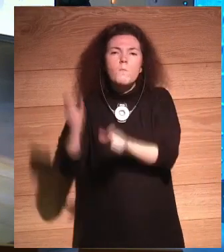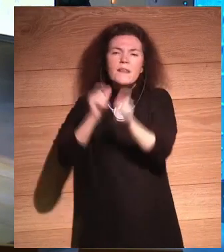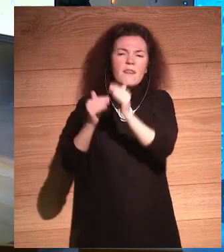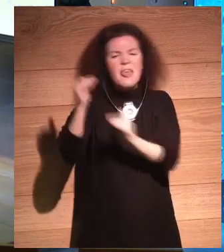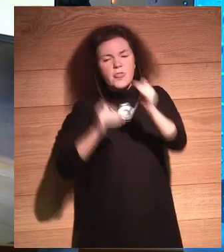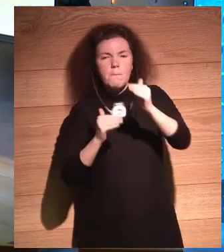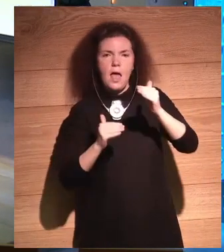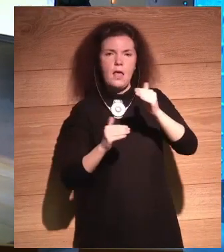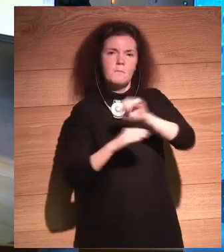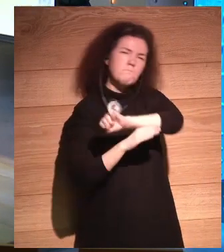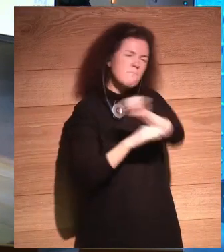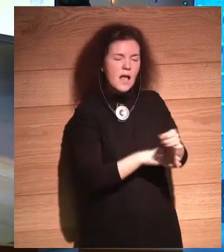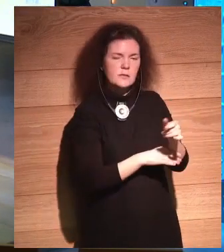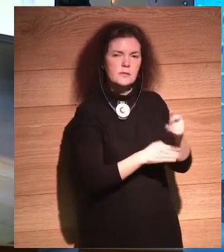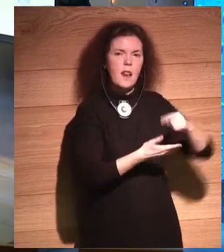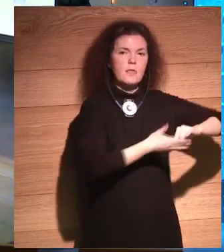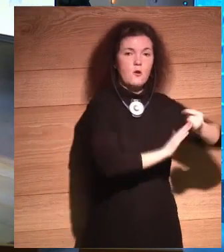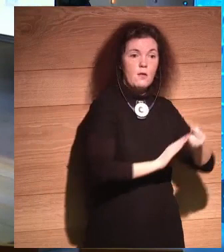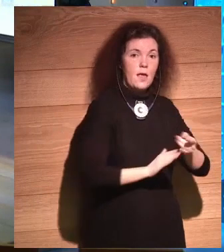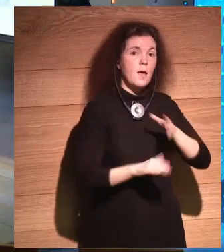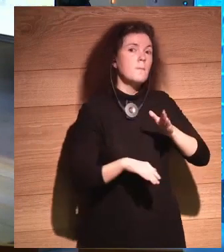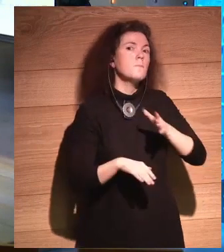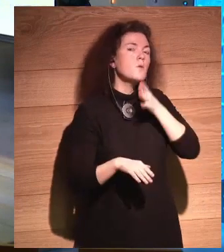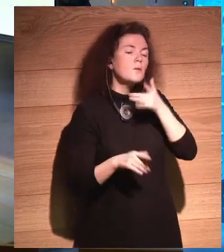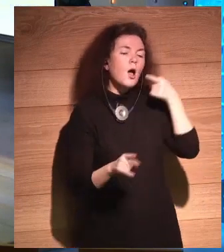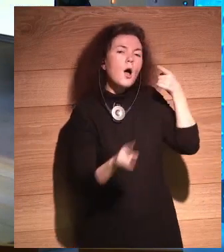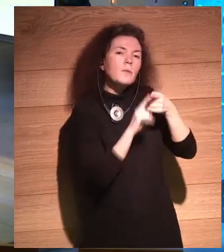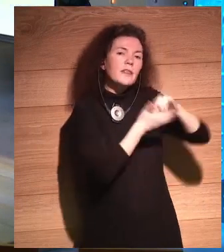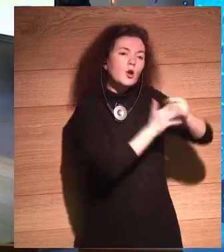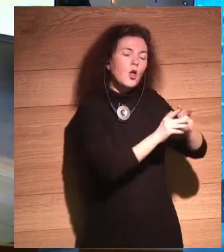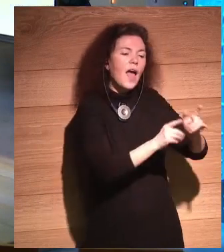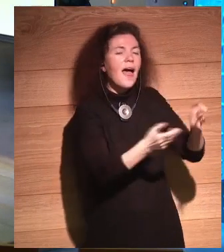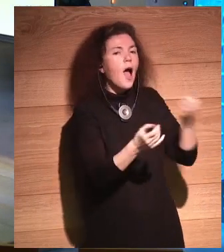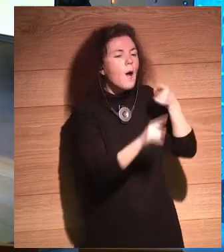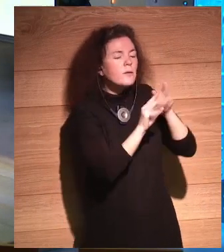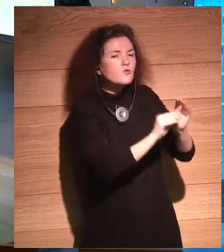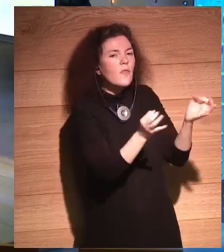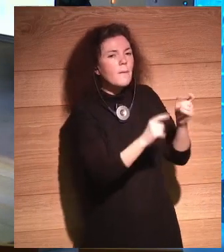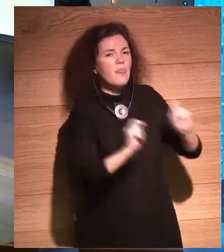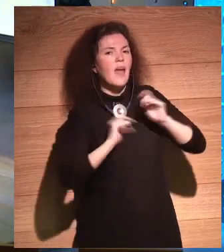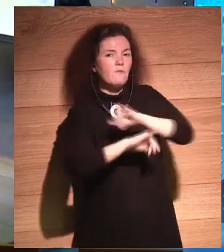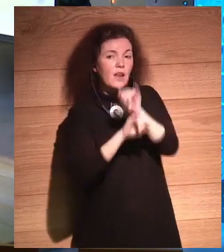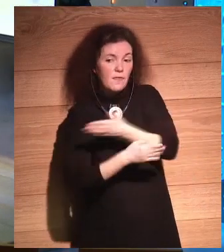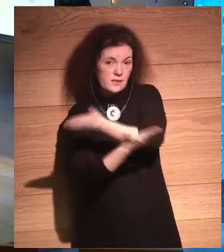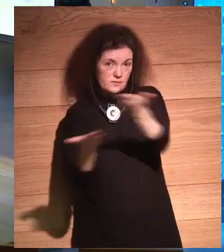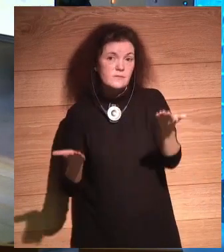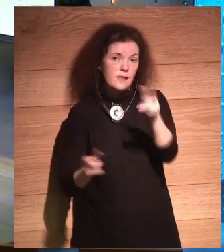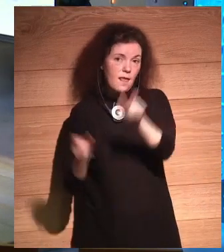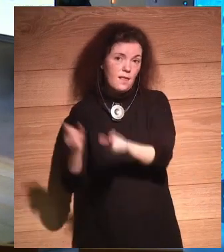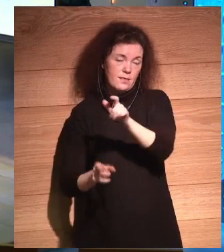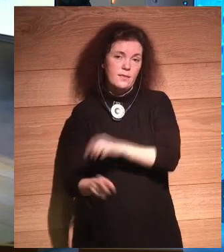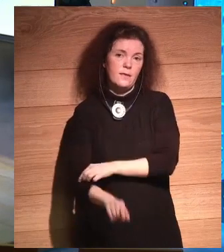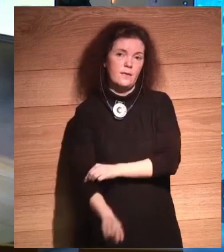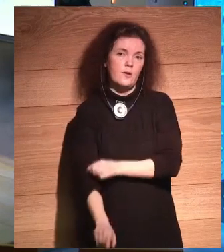Because the purpose of technology is to make us happy, not to make itself happy. And this is what we are.